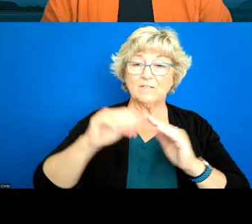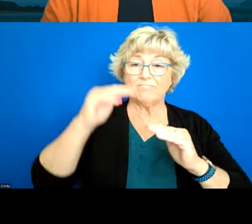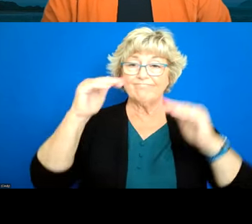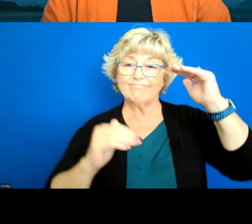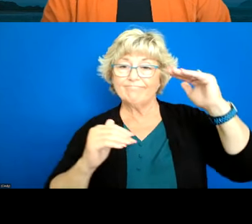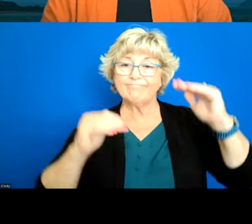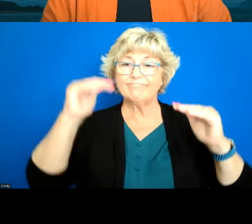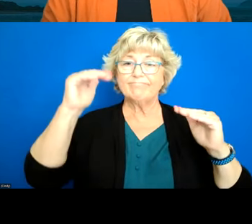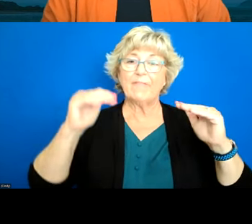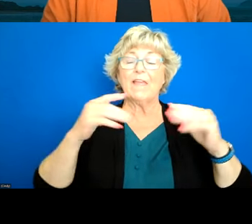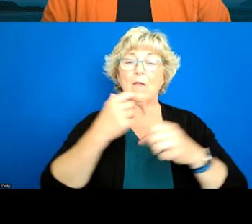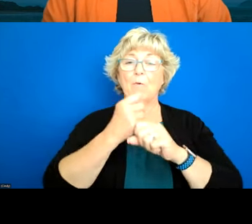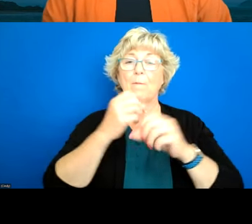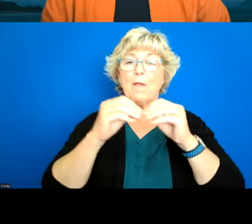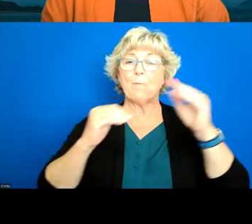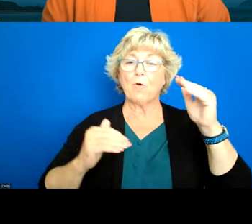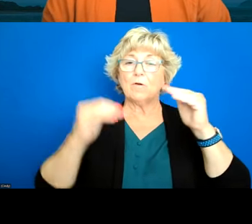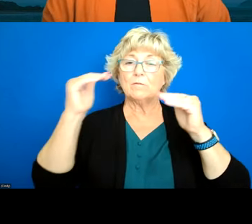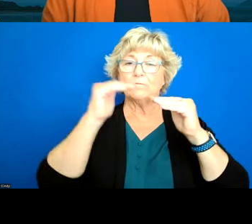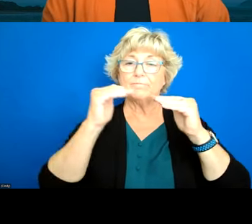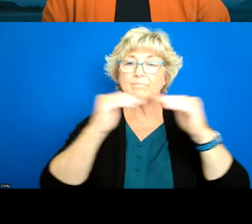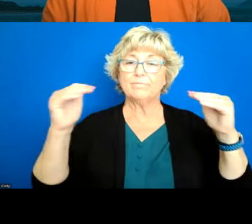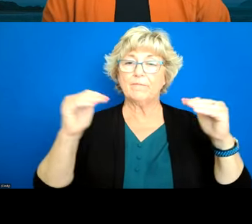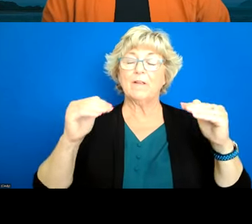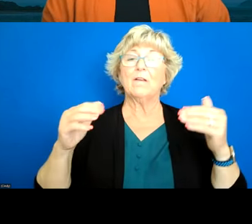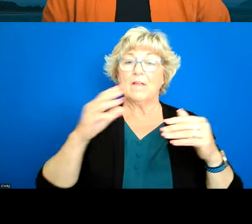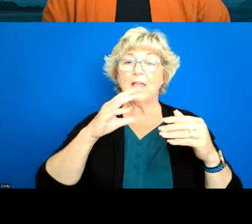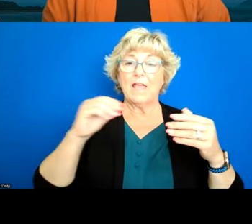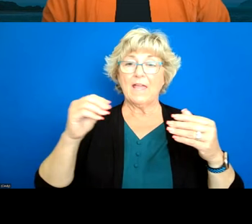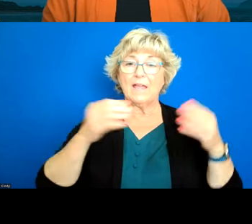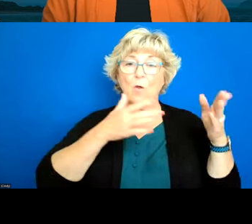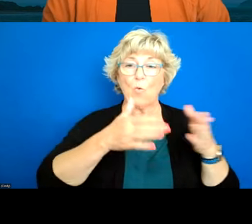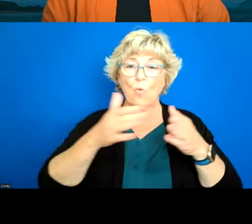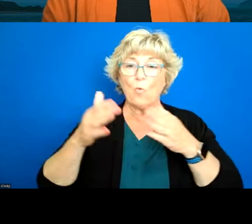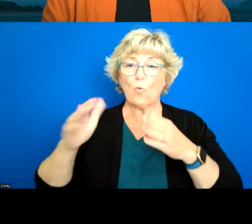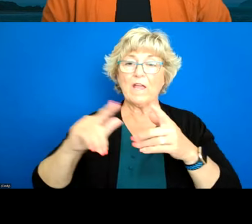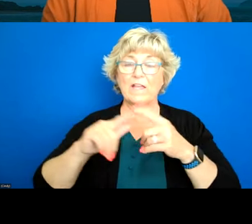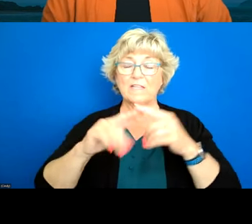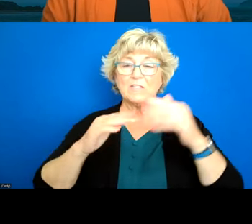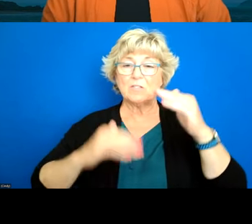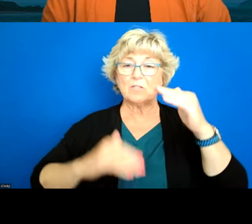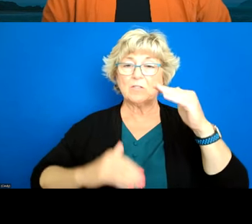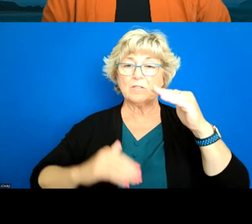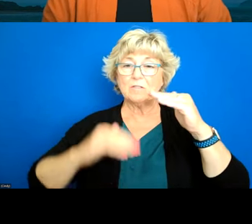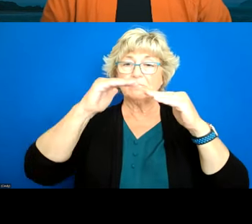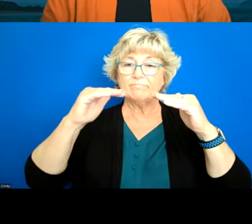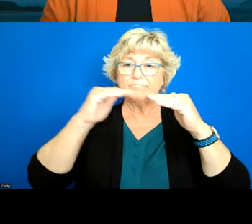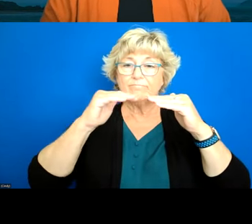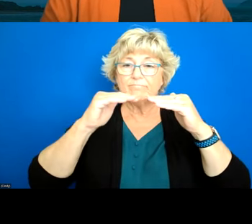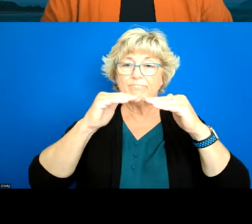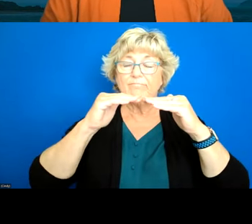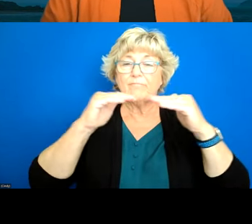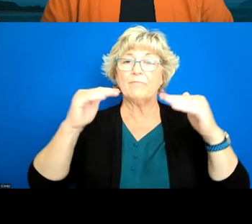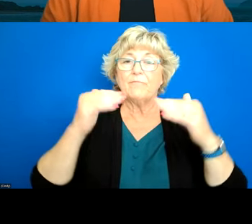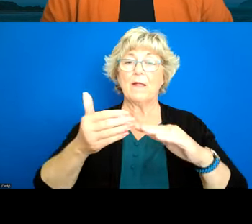we can close those items and and identify metrics to close those items before we um move into